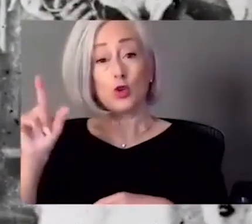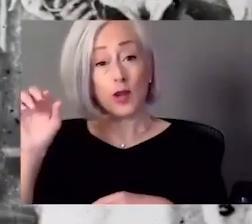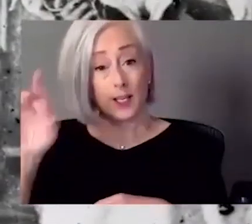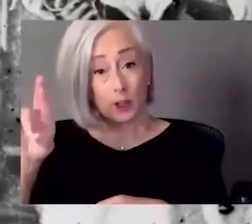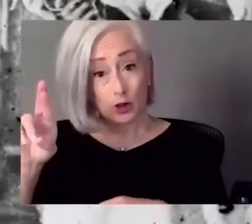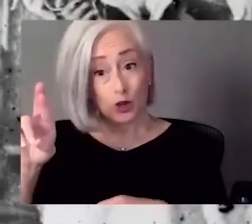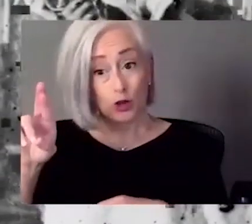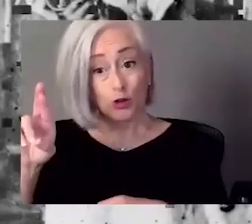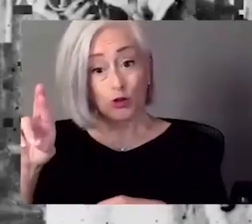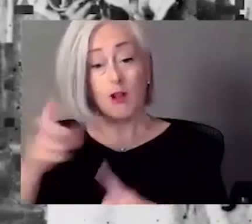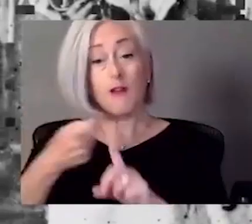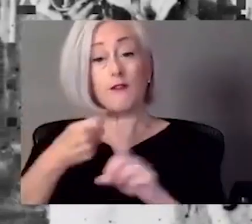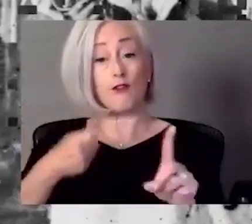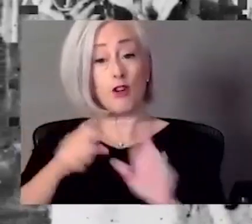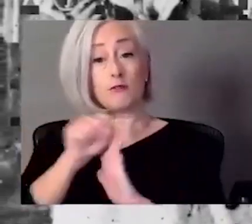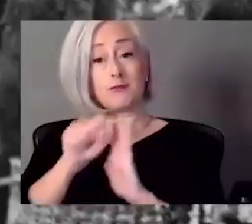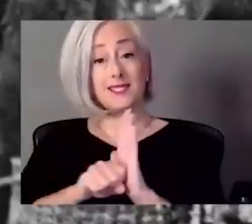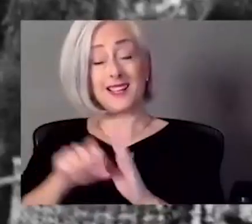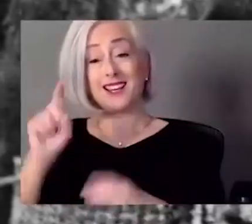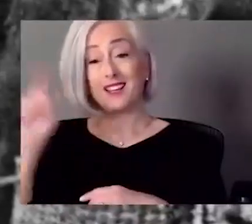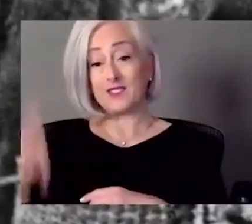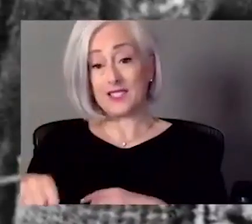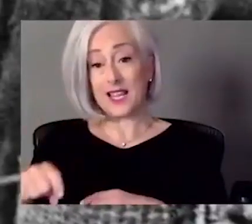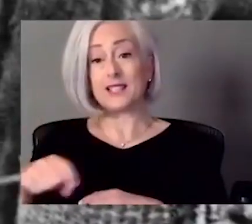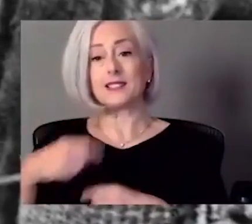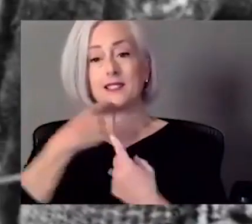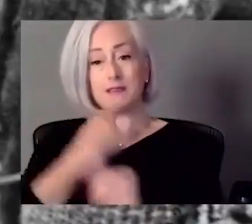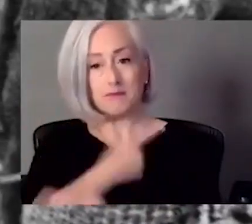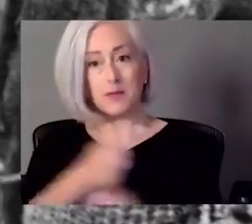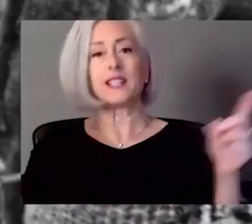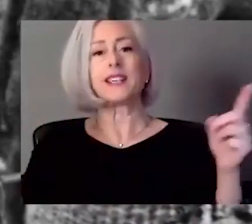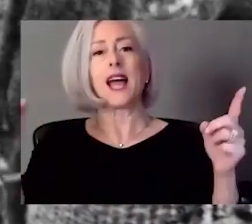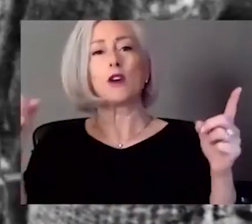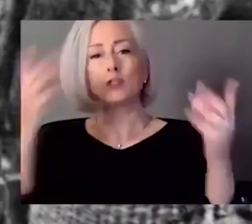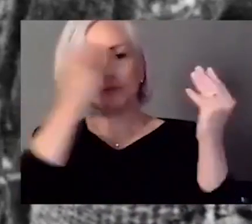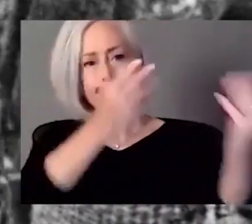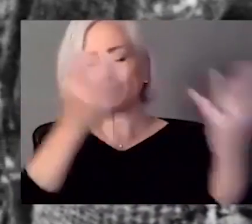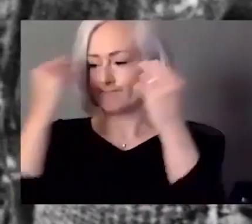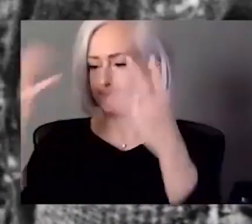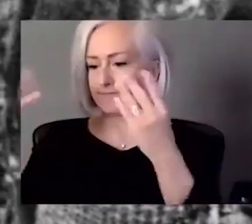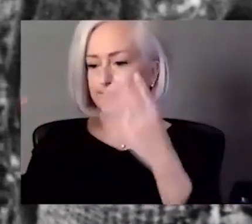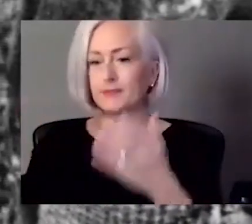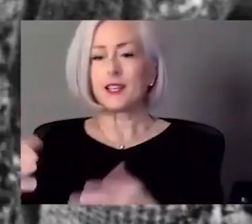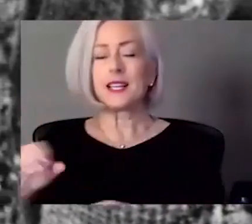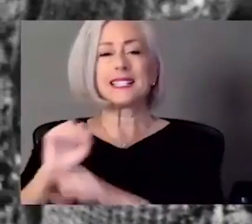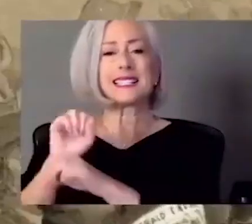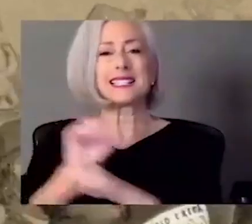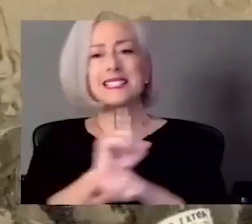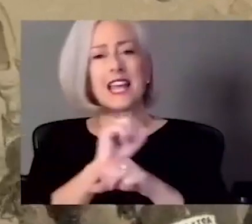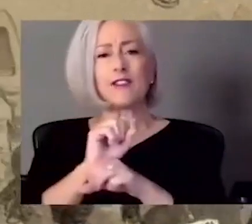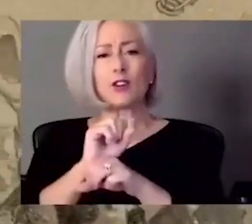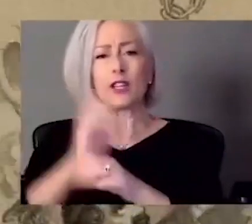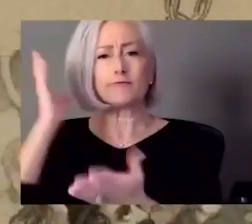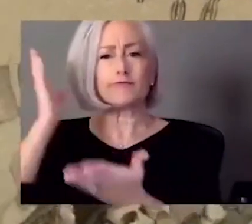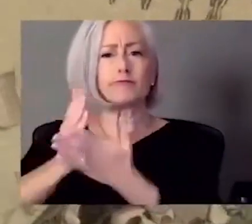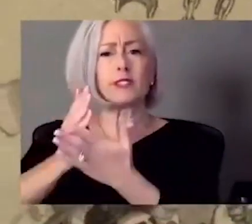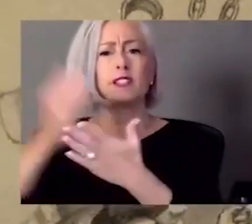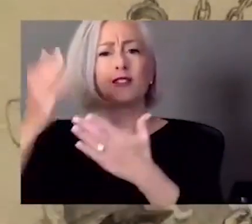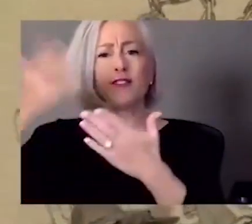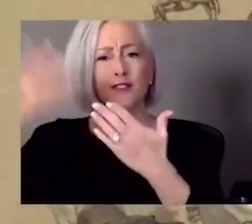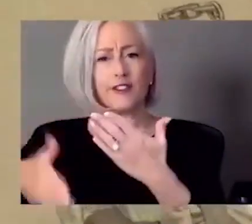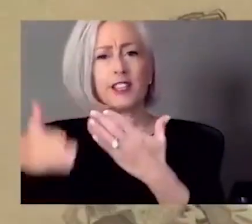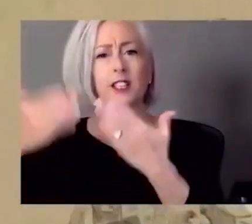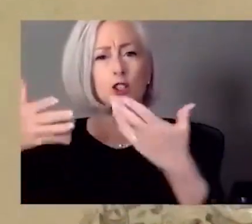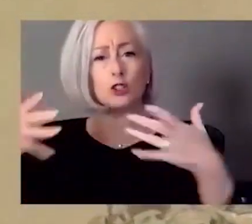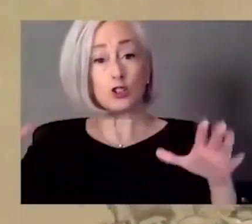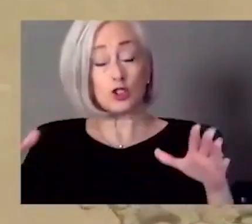that slavery has basically been abolished. However, that could have not taken place without those 10,000 soldiers that